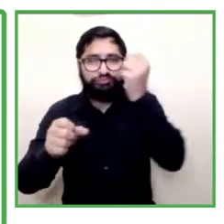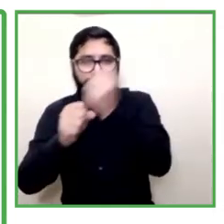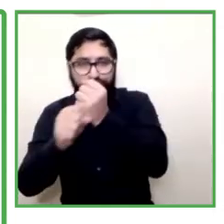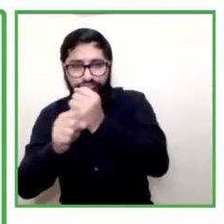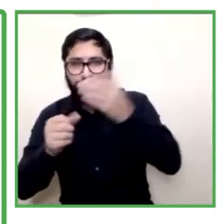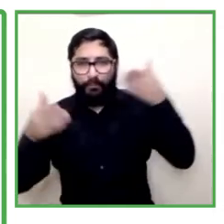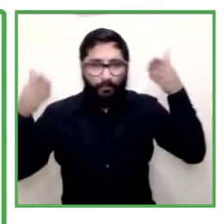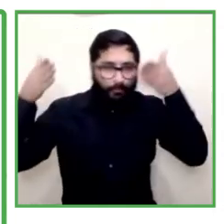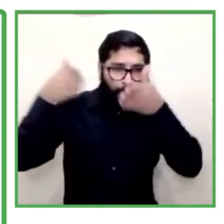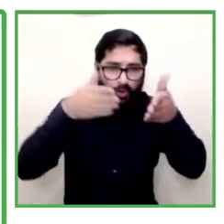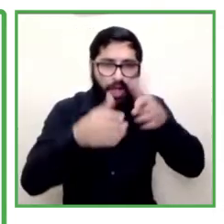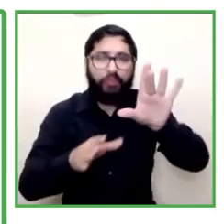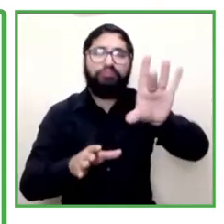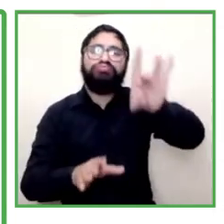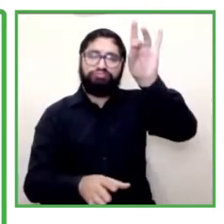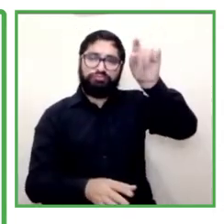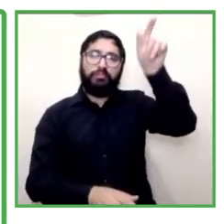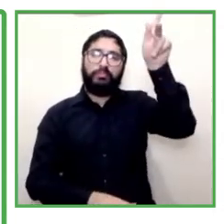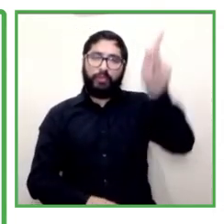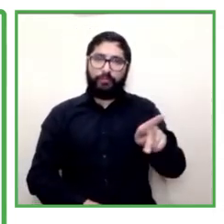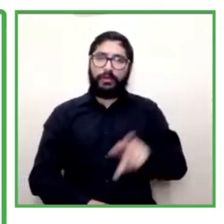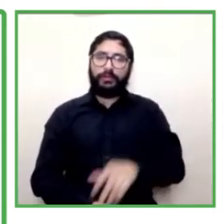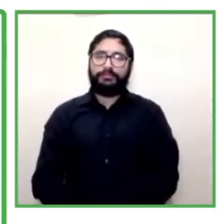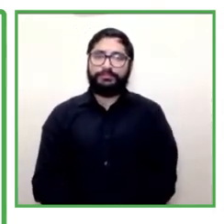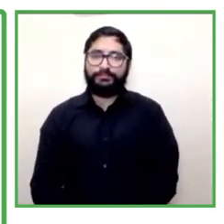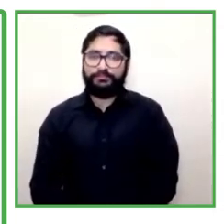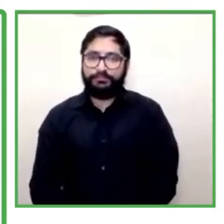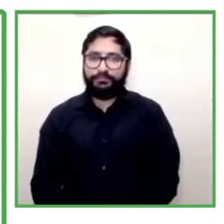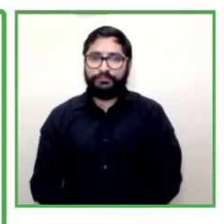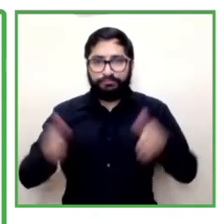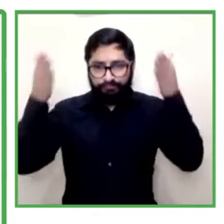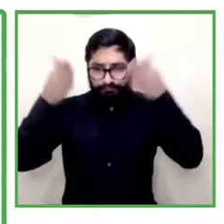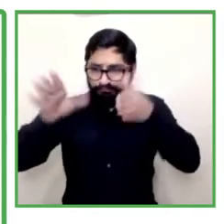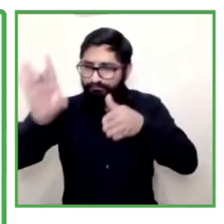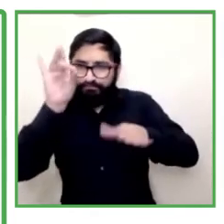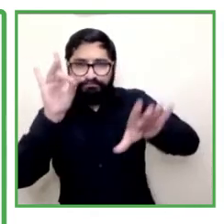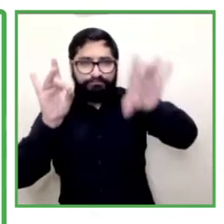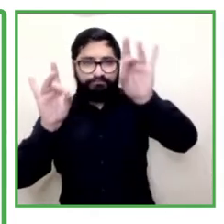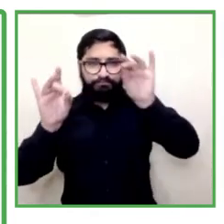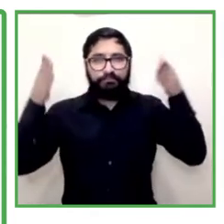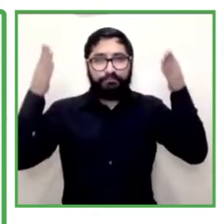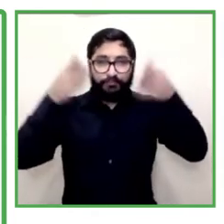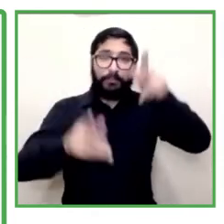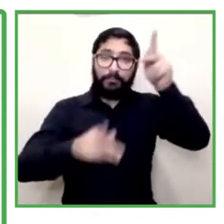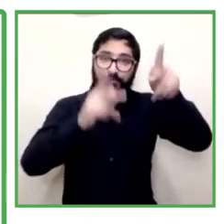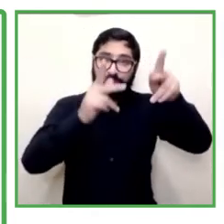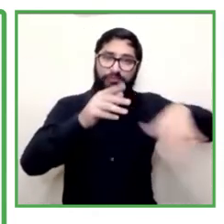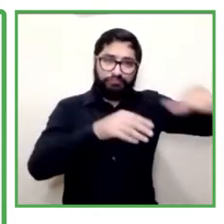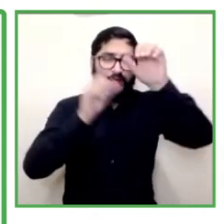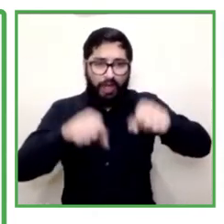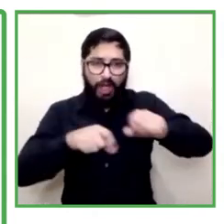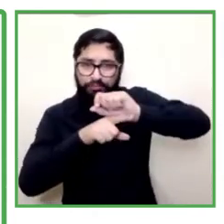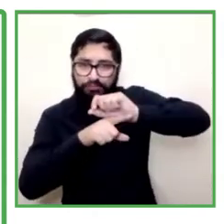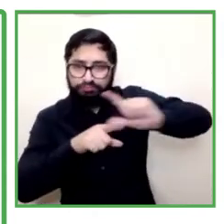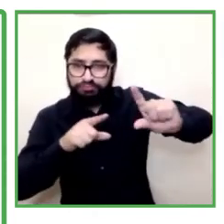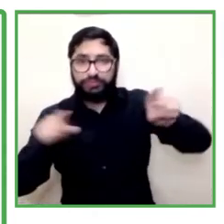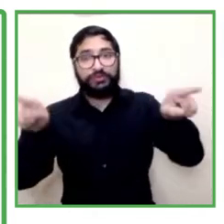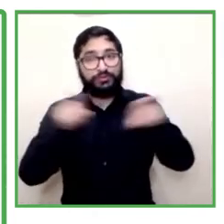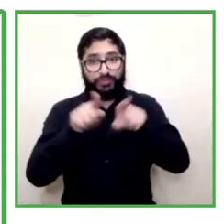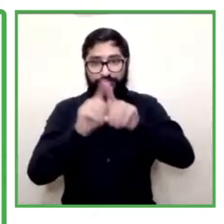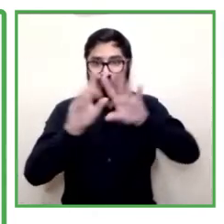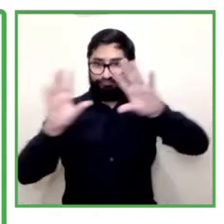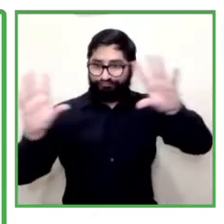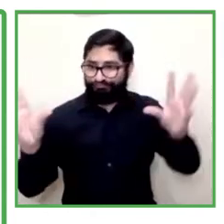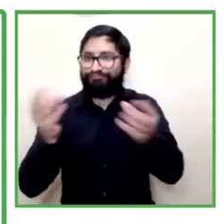we support entrepreneurs that have a talent